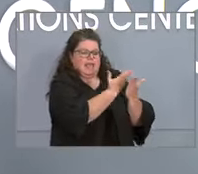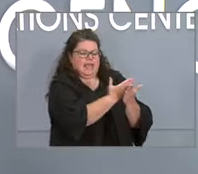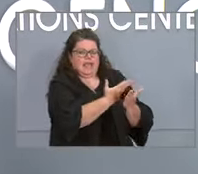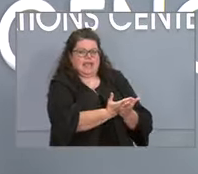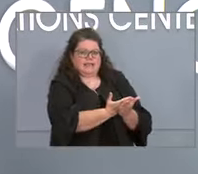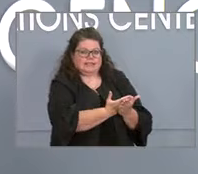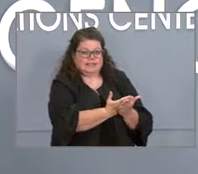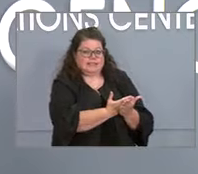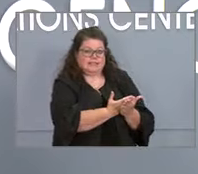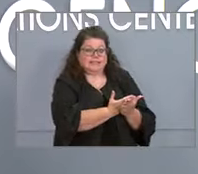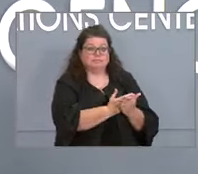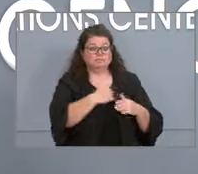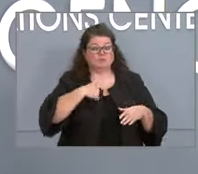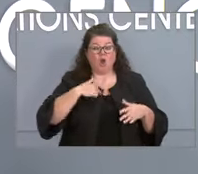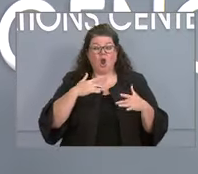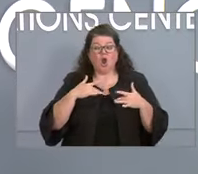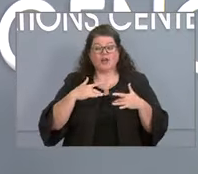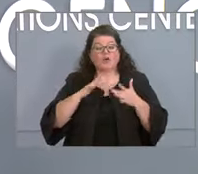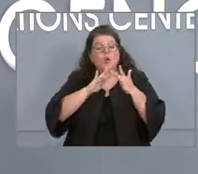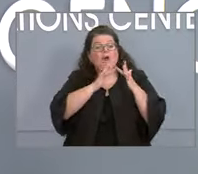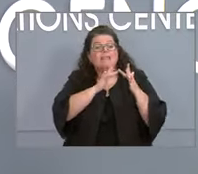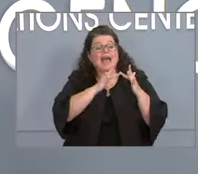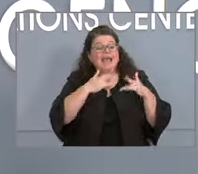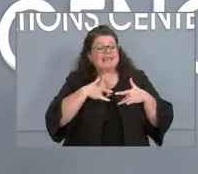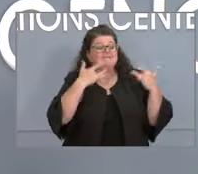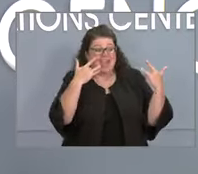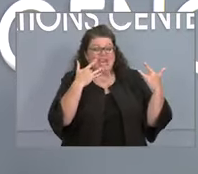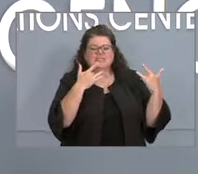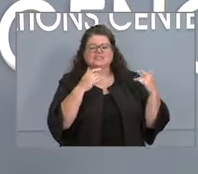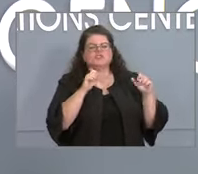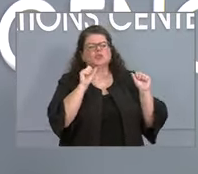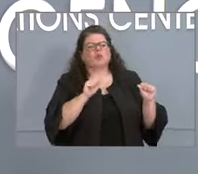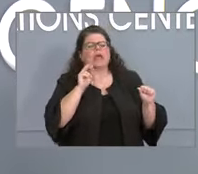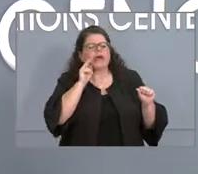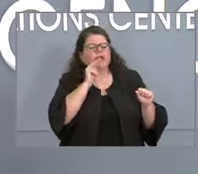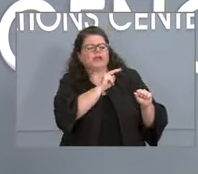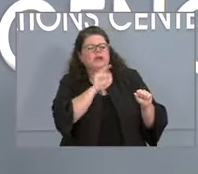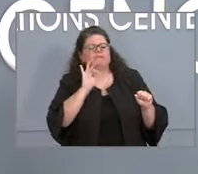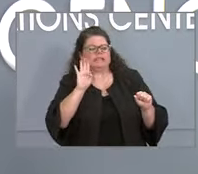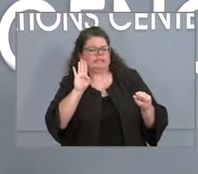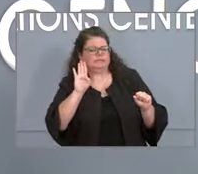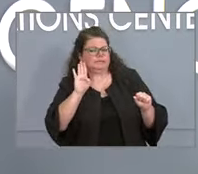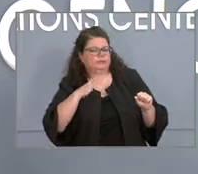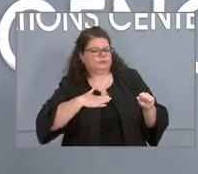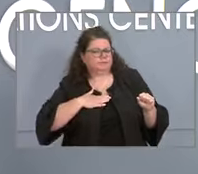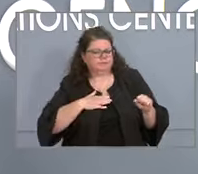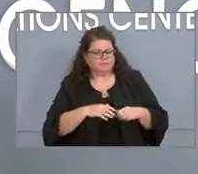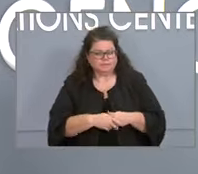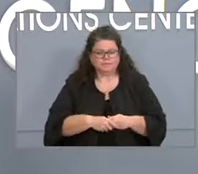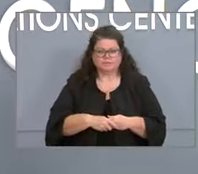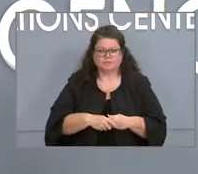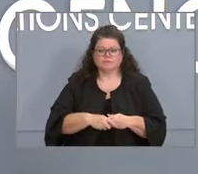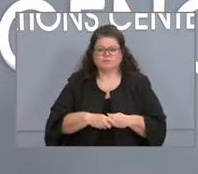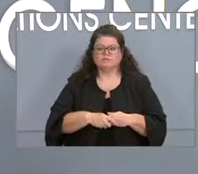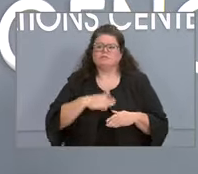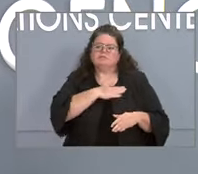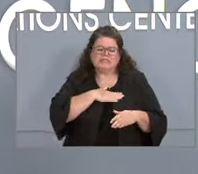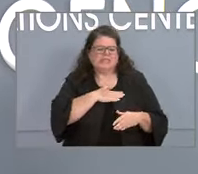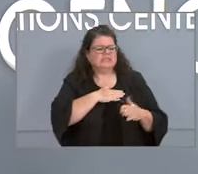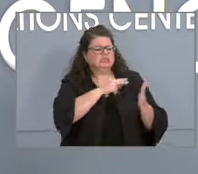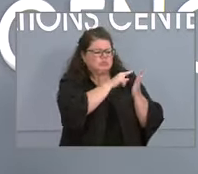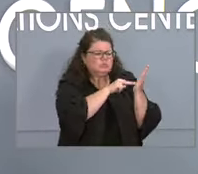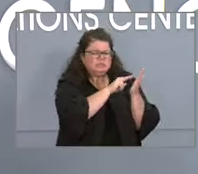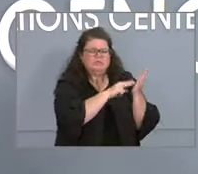our past online events on our Facebook page. I want you to get the facts to help you make the decision to get